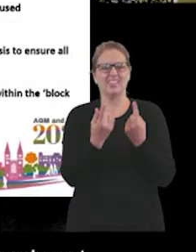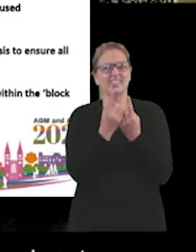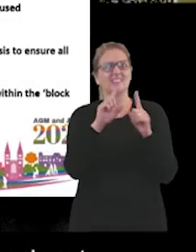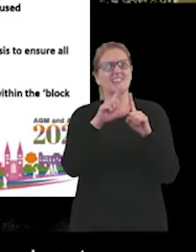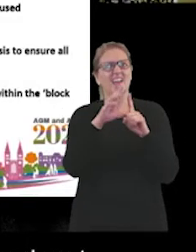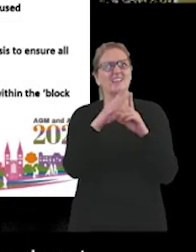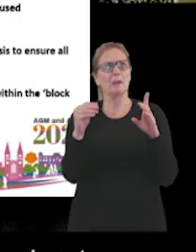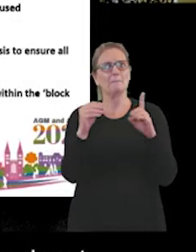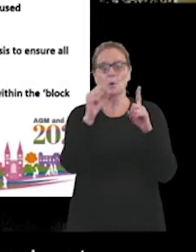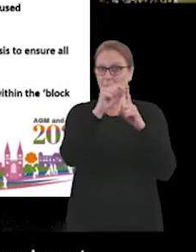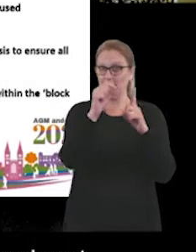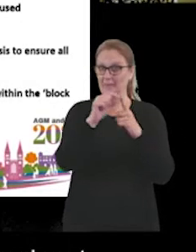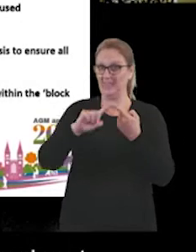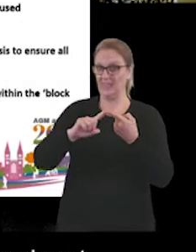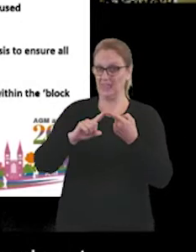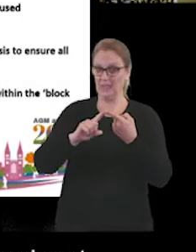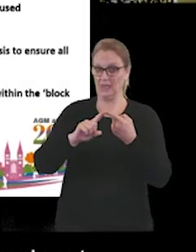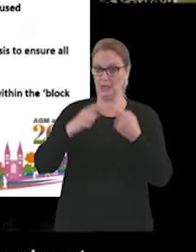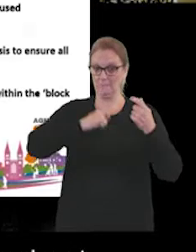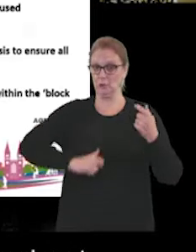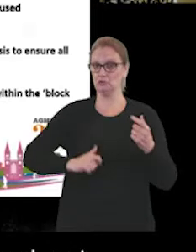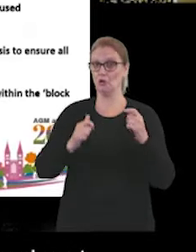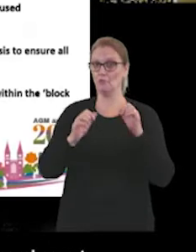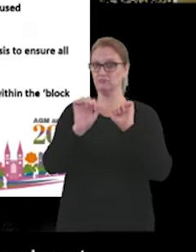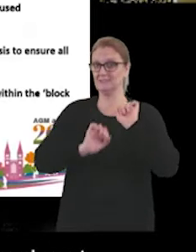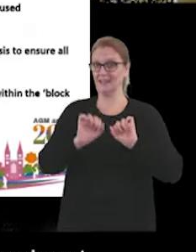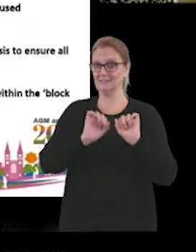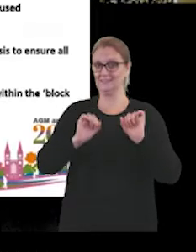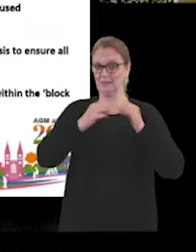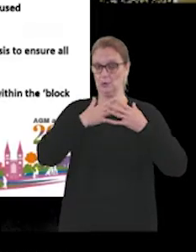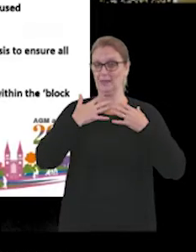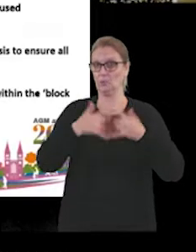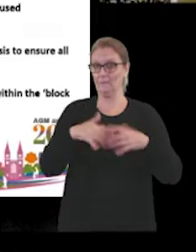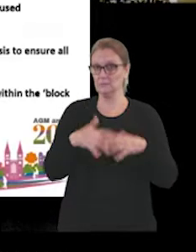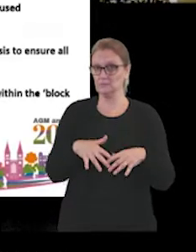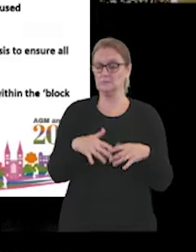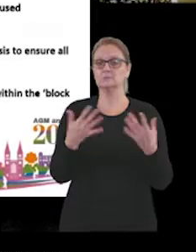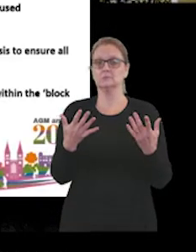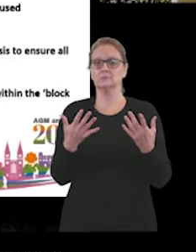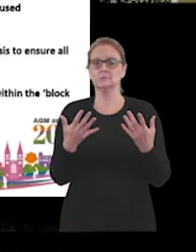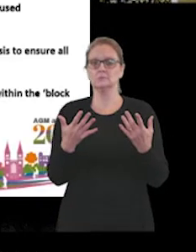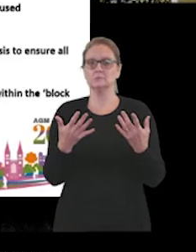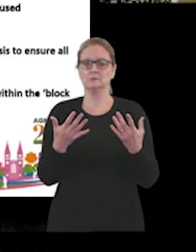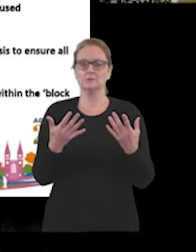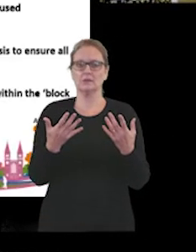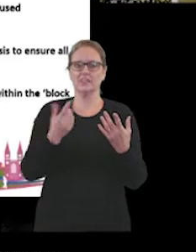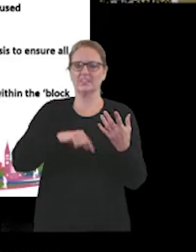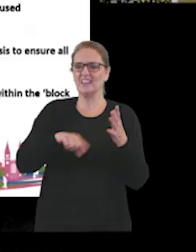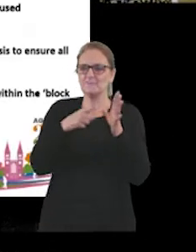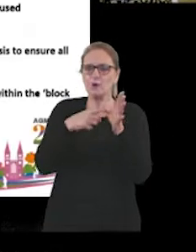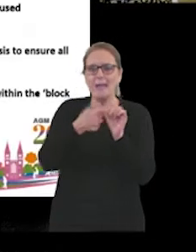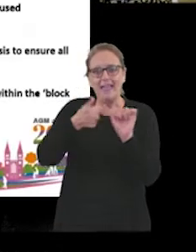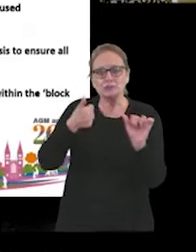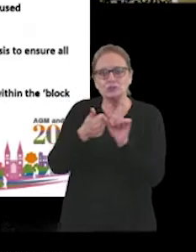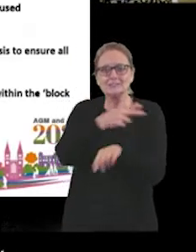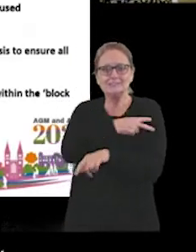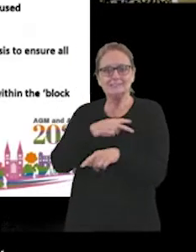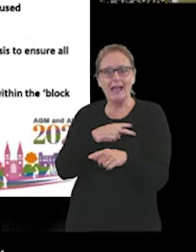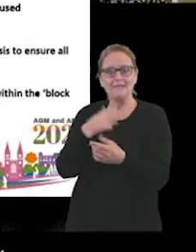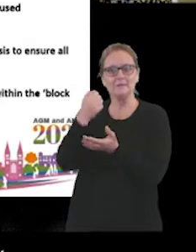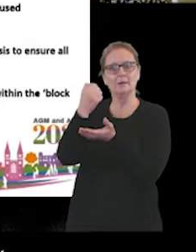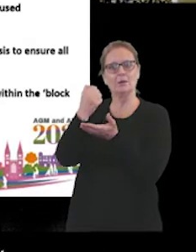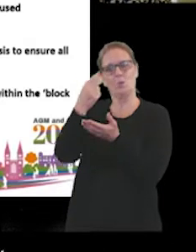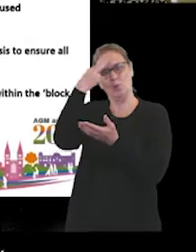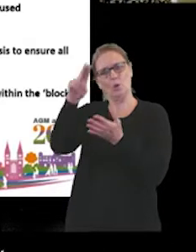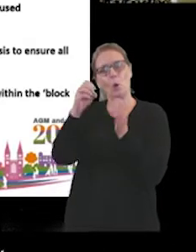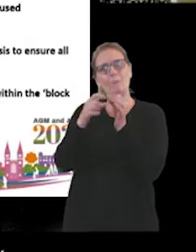PPE, personal protective equipment and the additional staff that were needed from agency and from bank when we found we